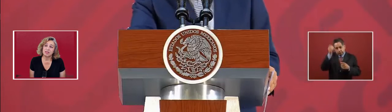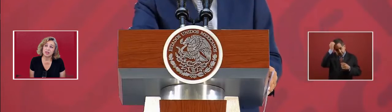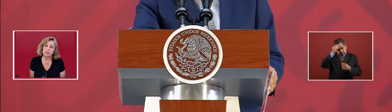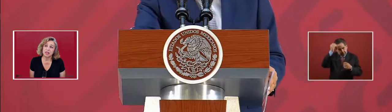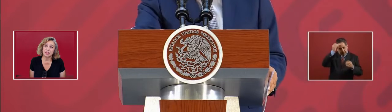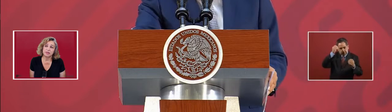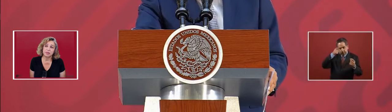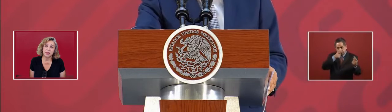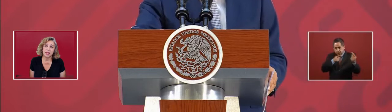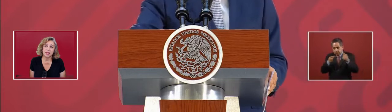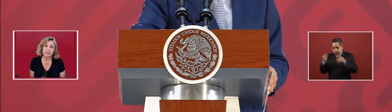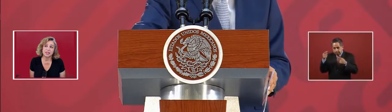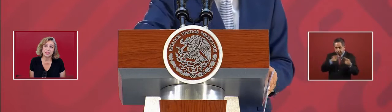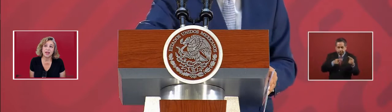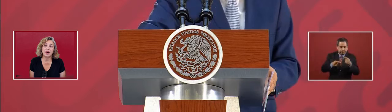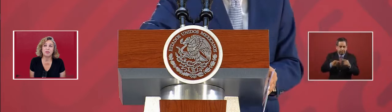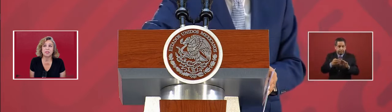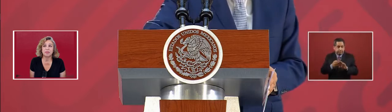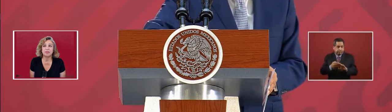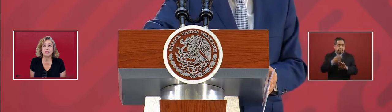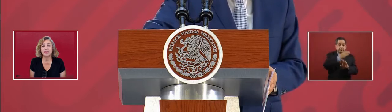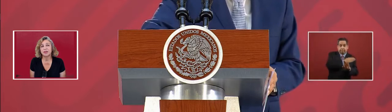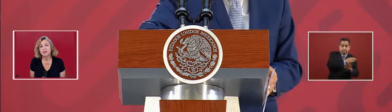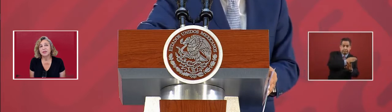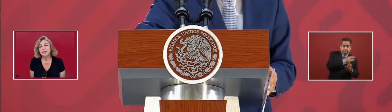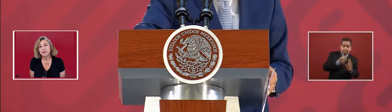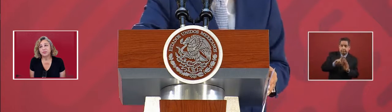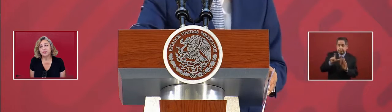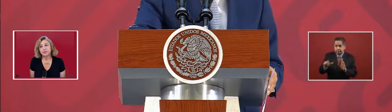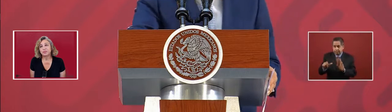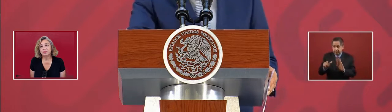And there's going to be lots of opinions. How was it before?